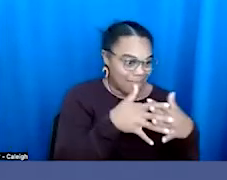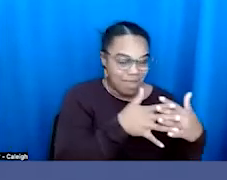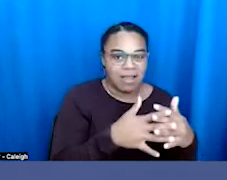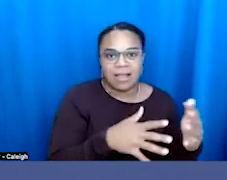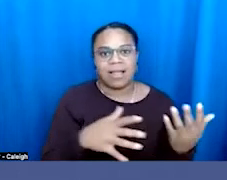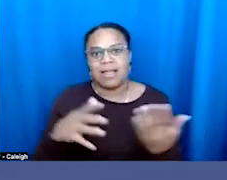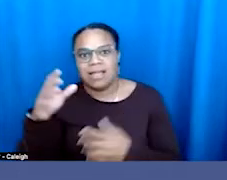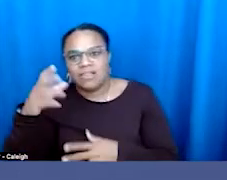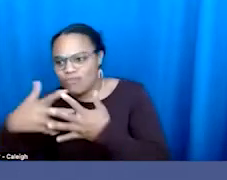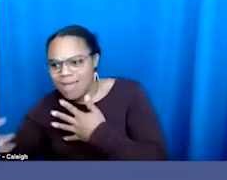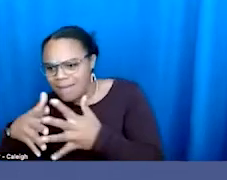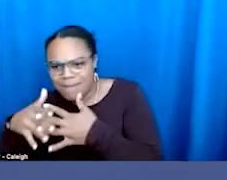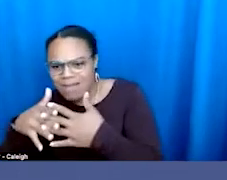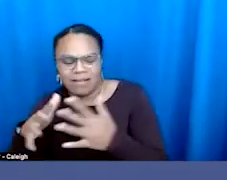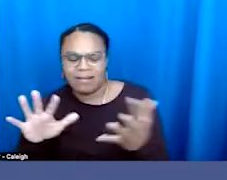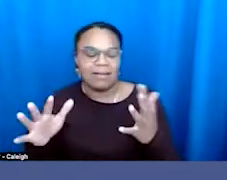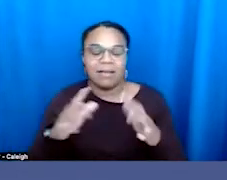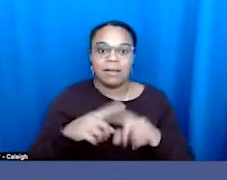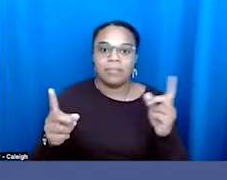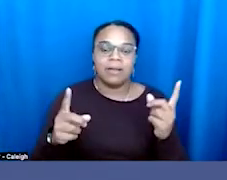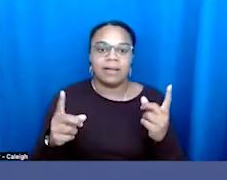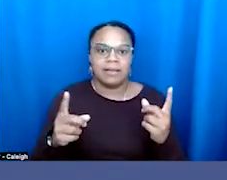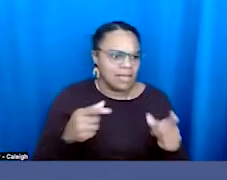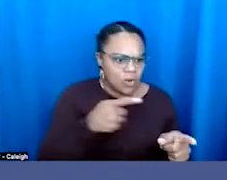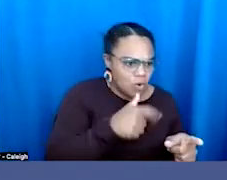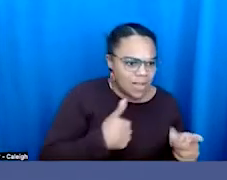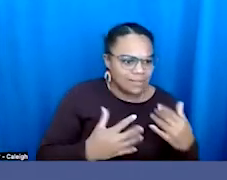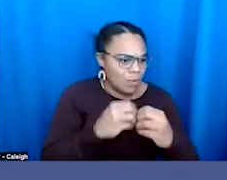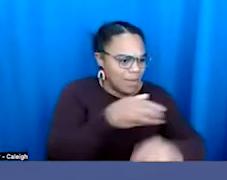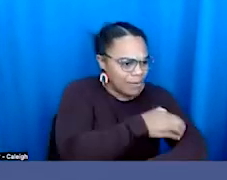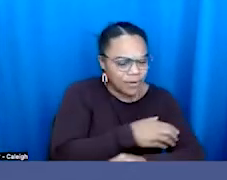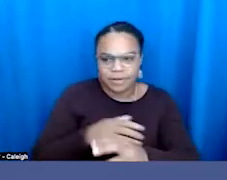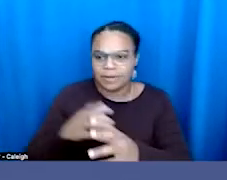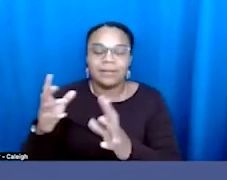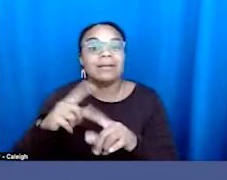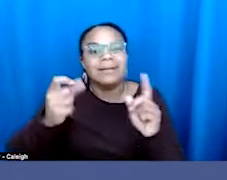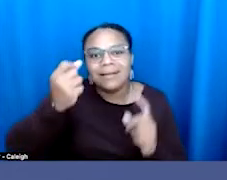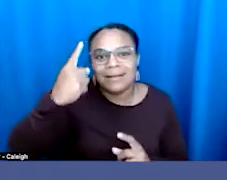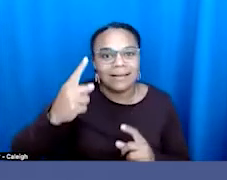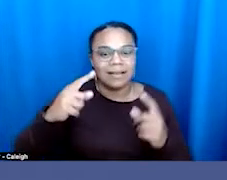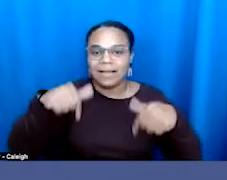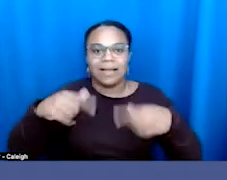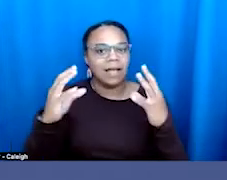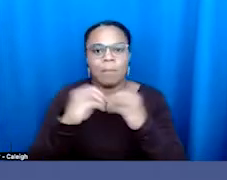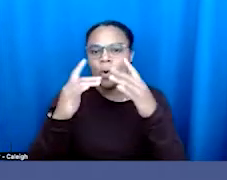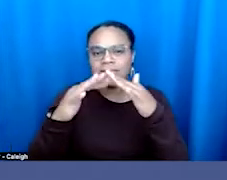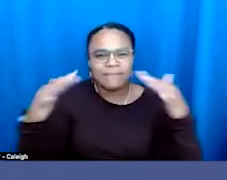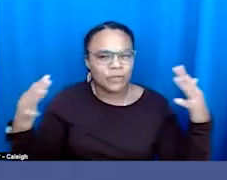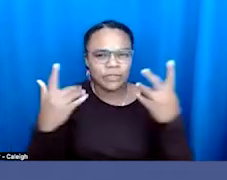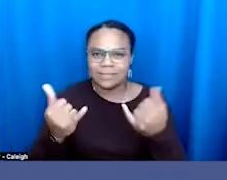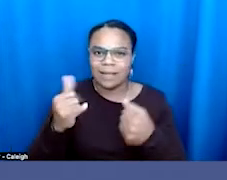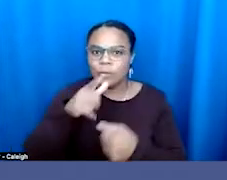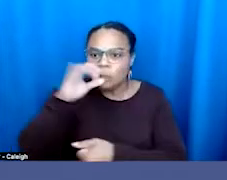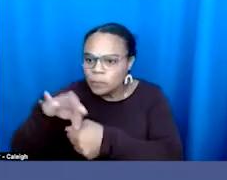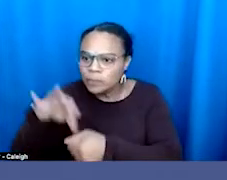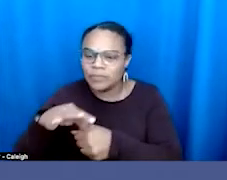power. But the emerging electorate is much more diverse in terms of race, in terms of gender identity and sexual